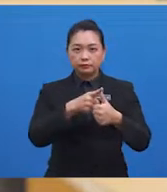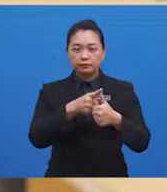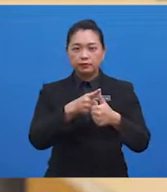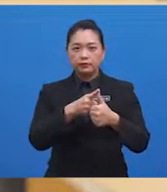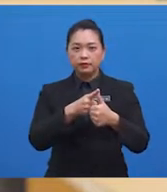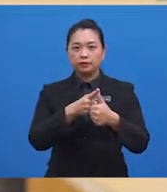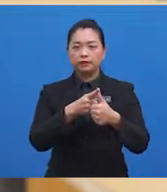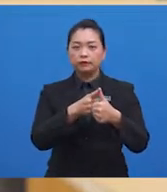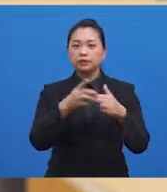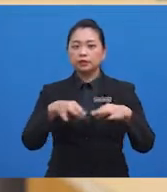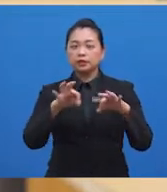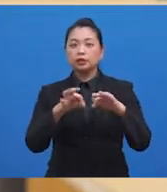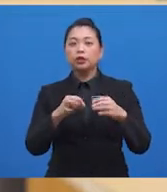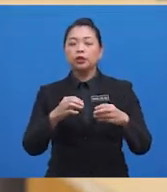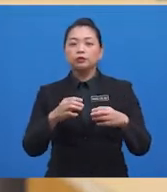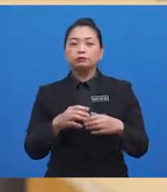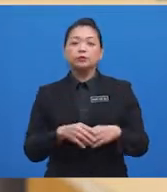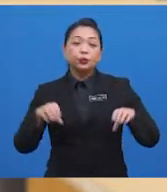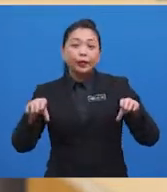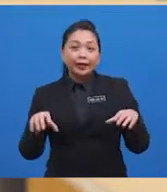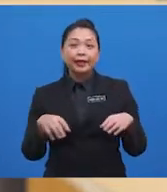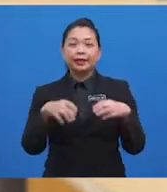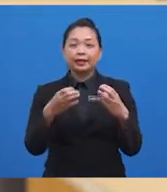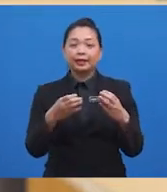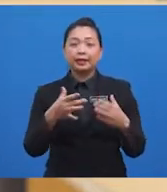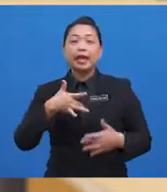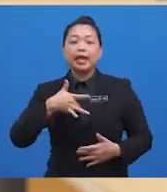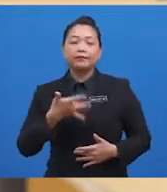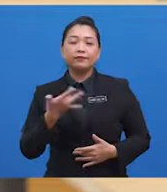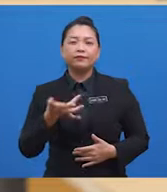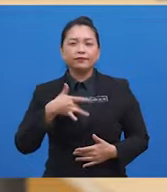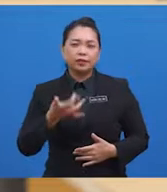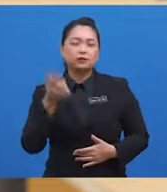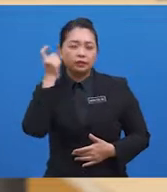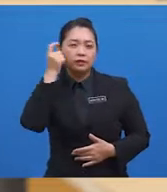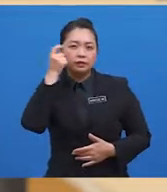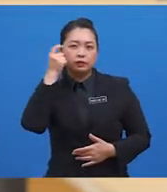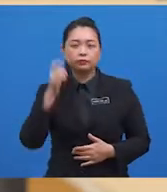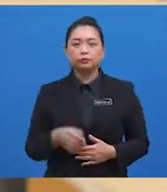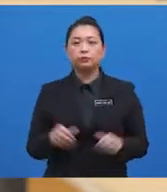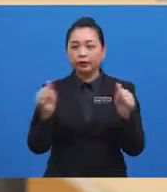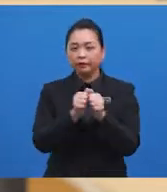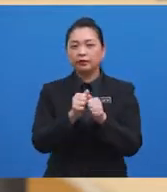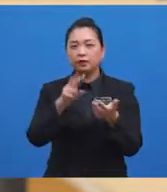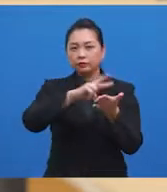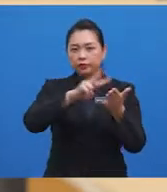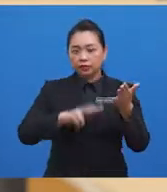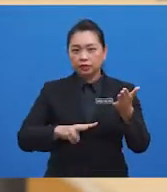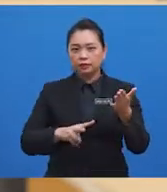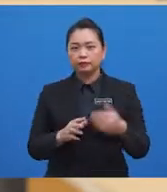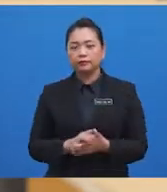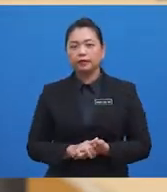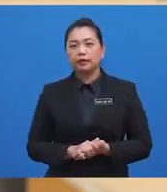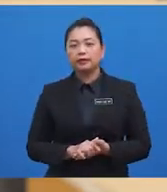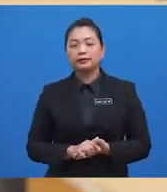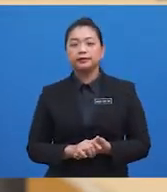such a narrative is to create empathy, as well as foster a certain kind of understanding with the reader. Therefore, the text becomes